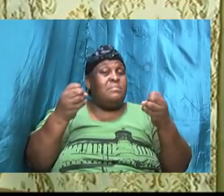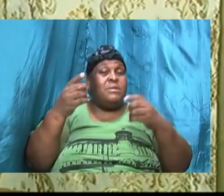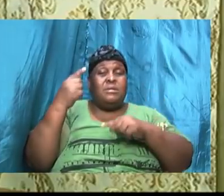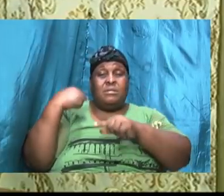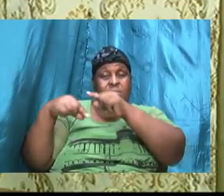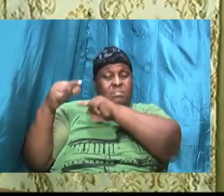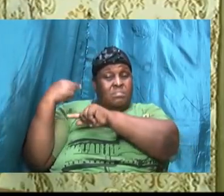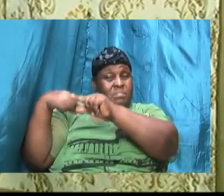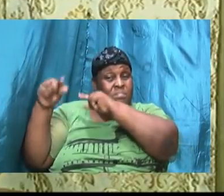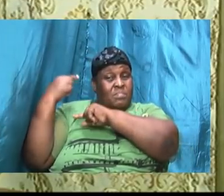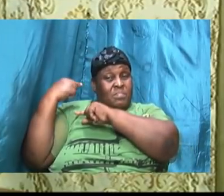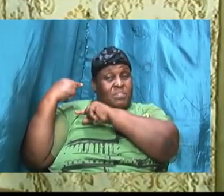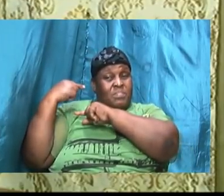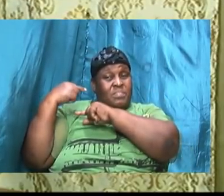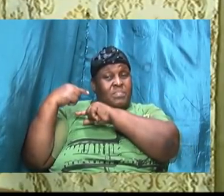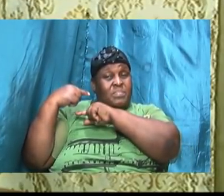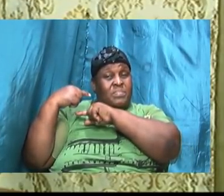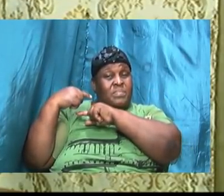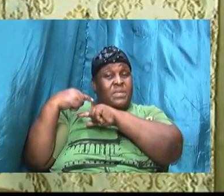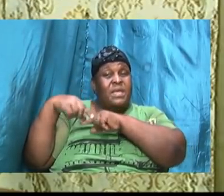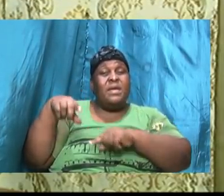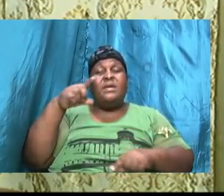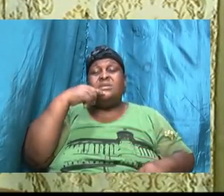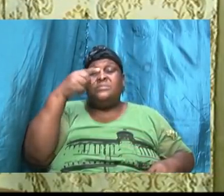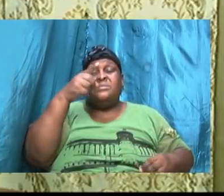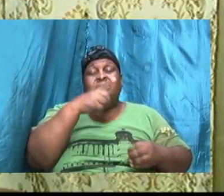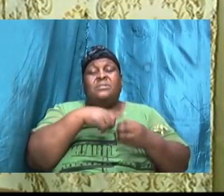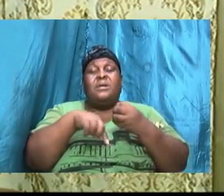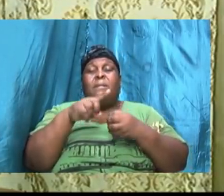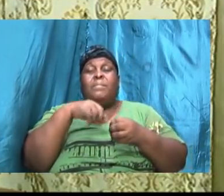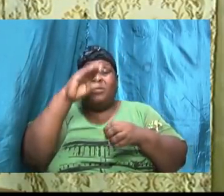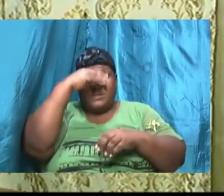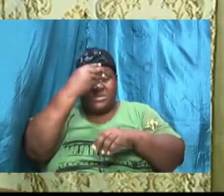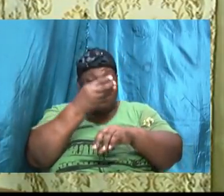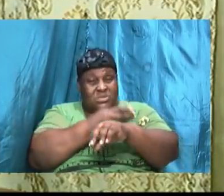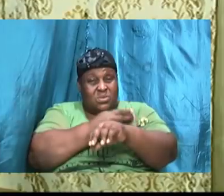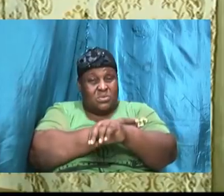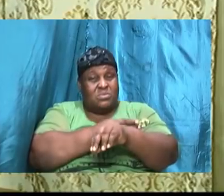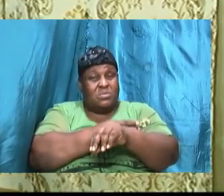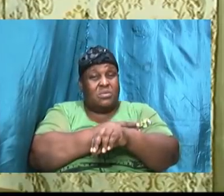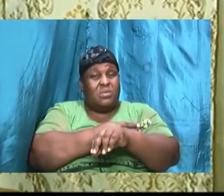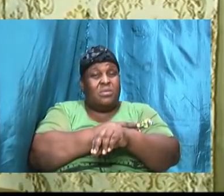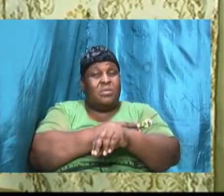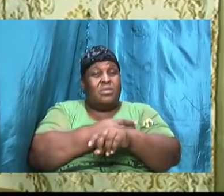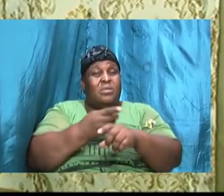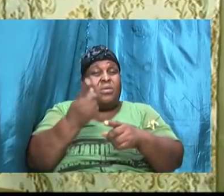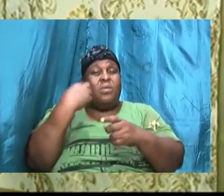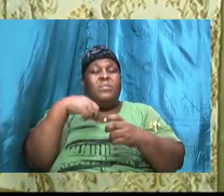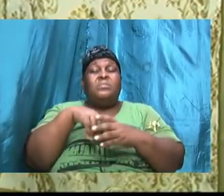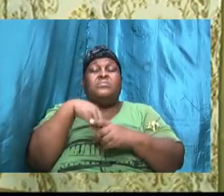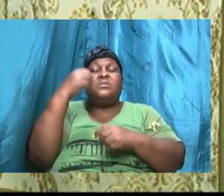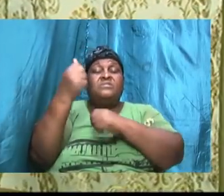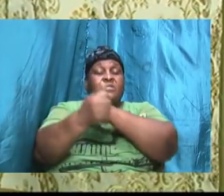as it pertains to the seed of the promise coming from the lions of Abraham